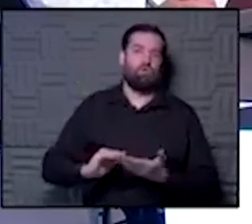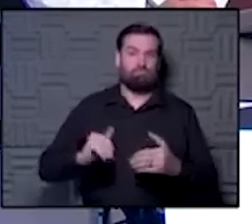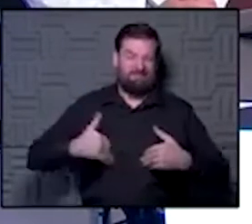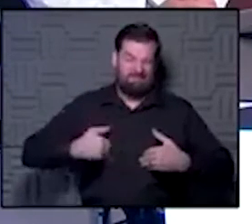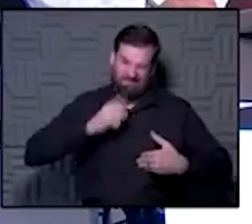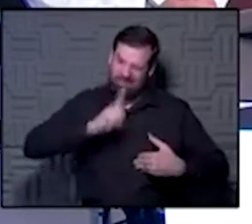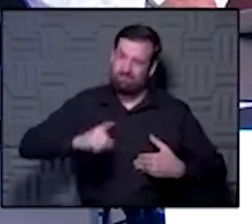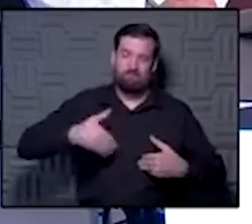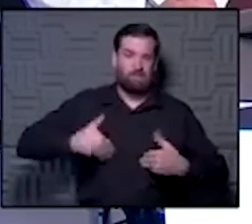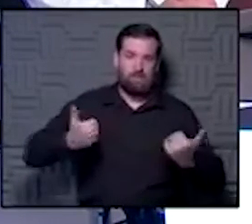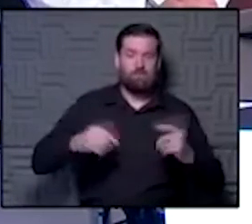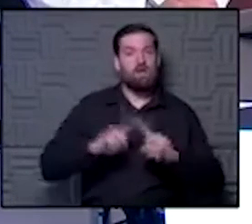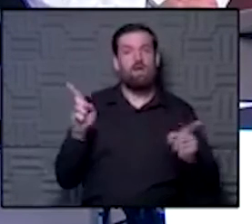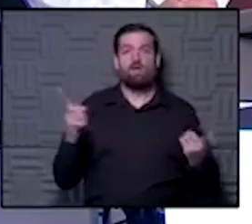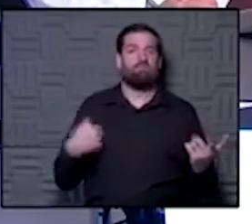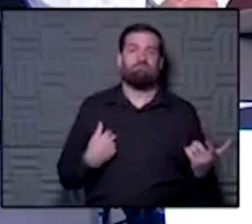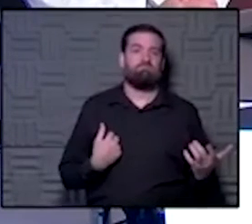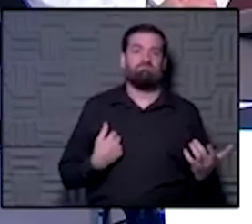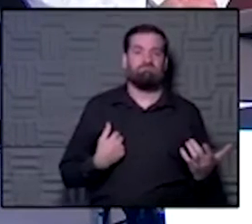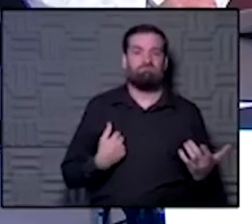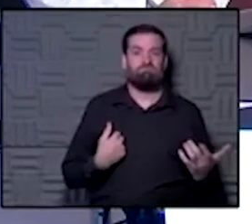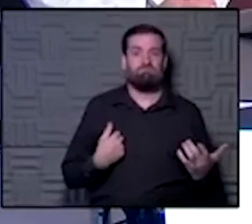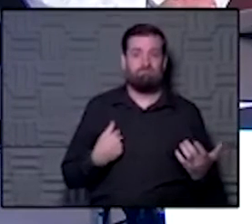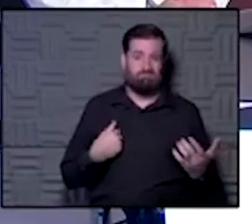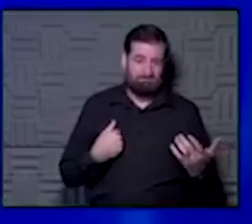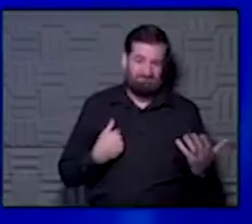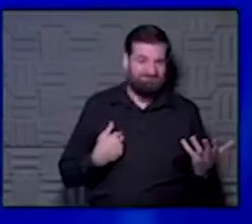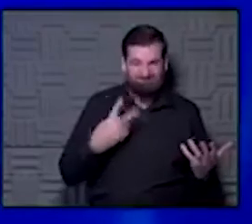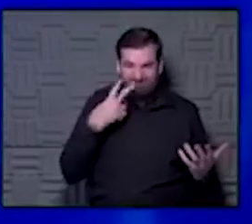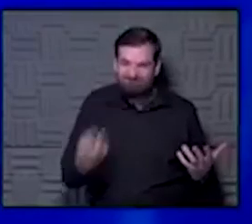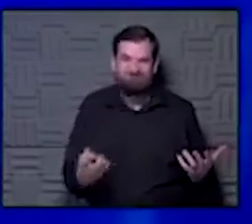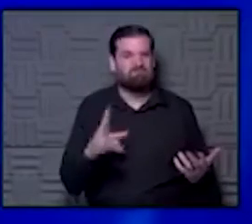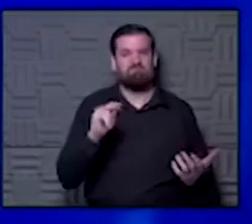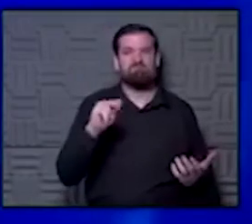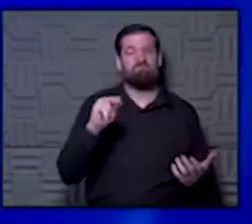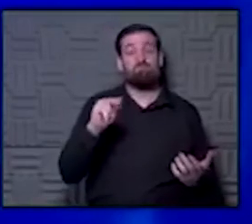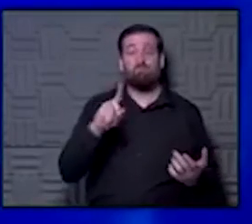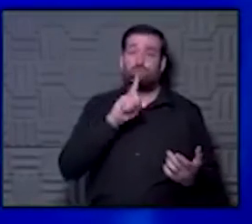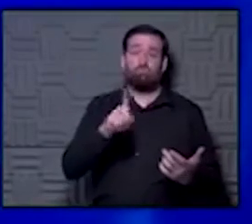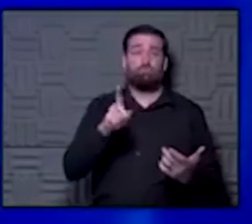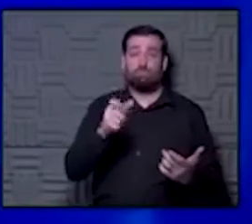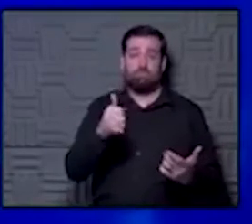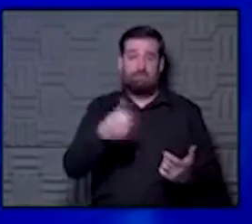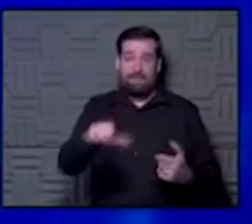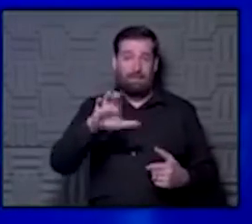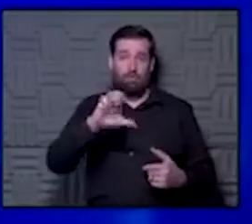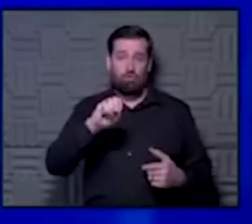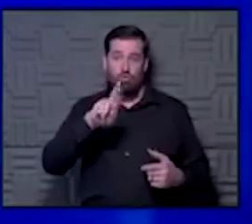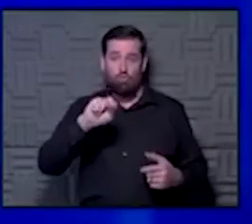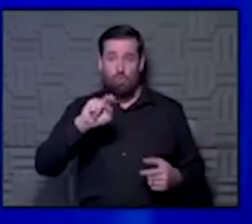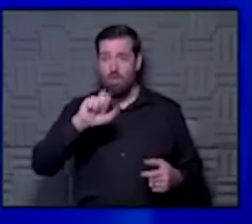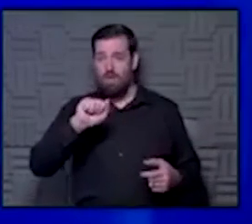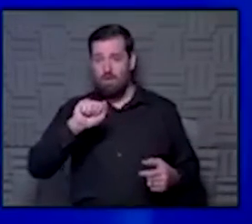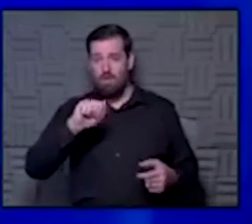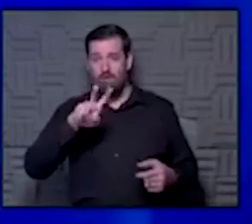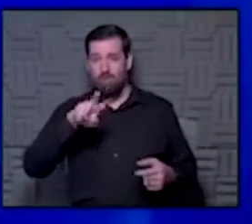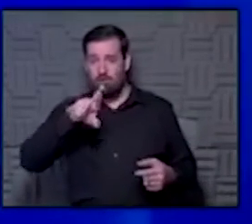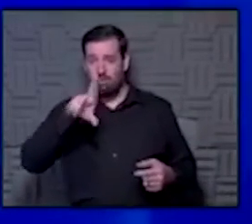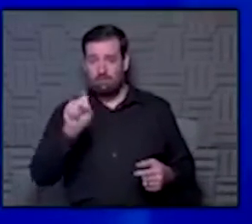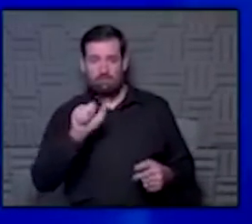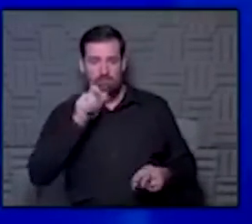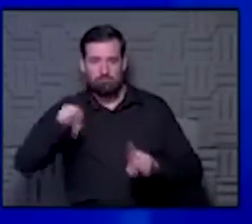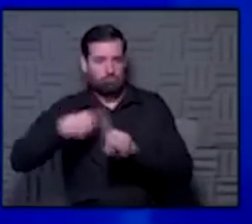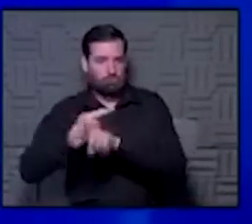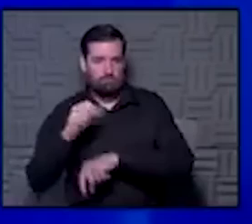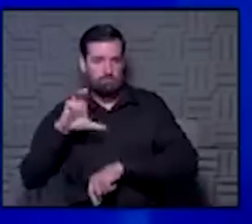but I don't think there's really any question anymore, and which would be true for any other coronavirus. So let's ask any of our guests. What is your all